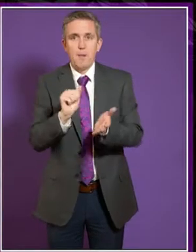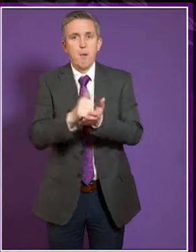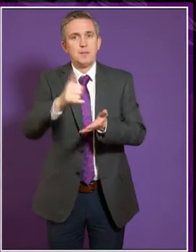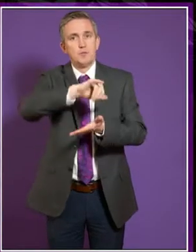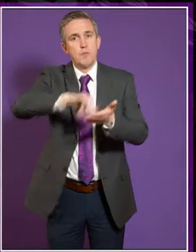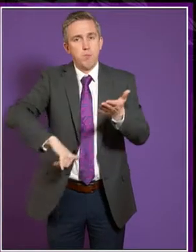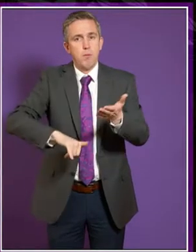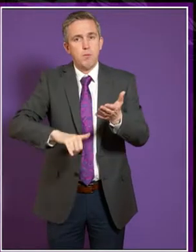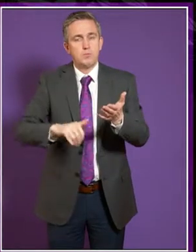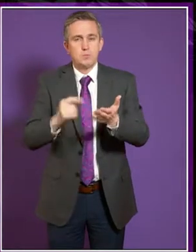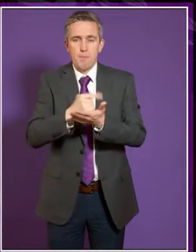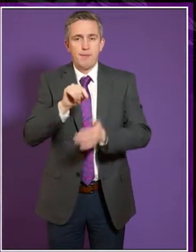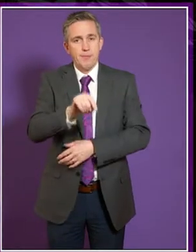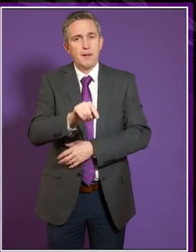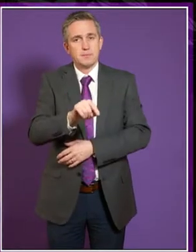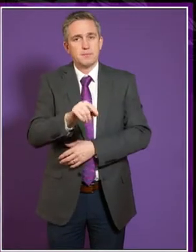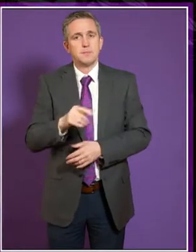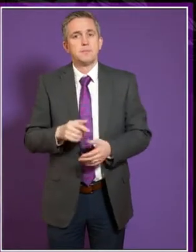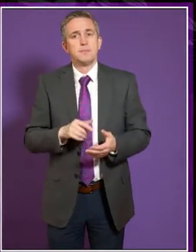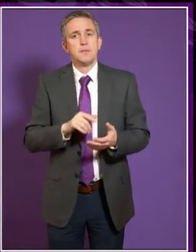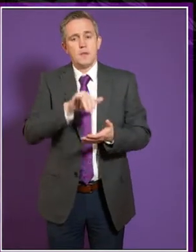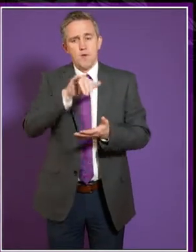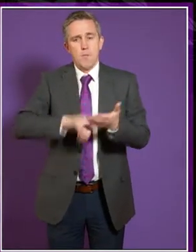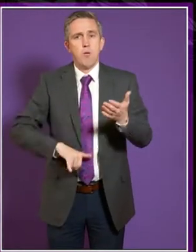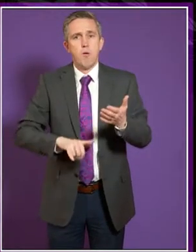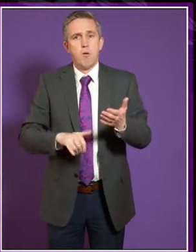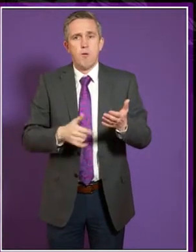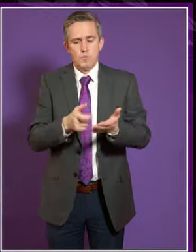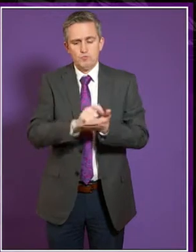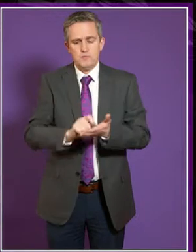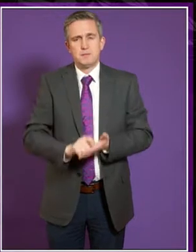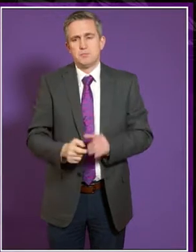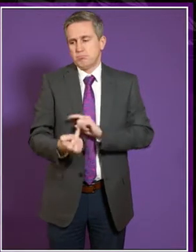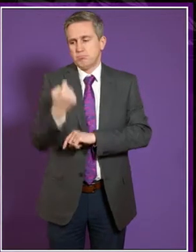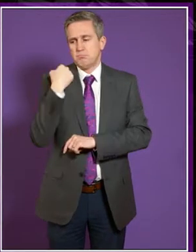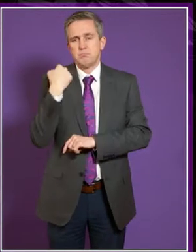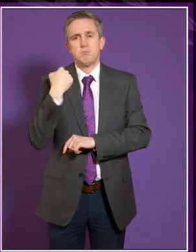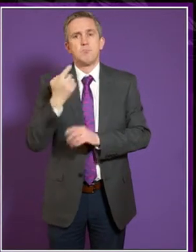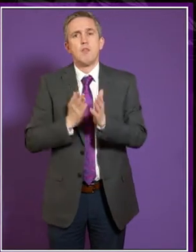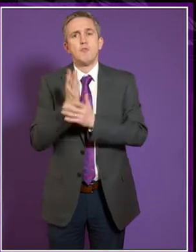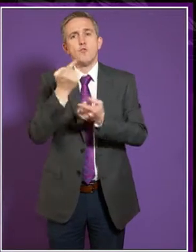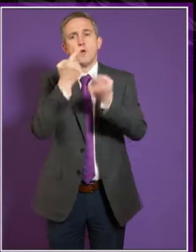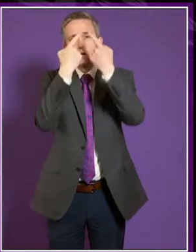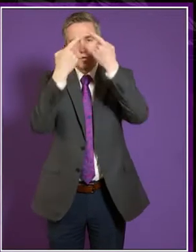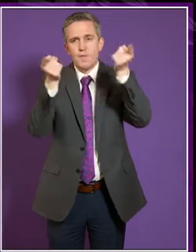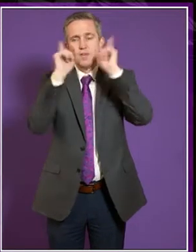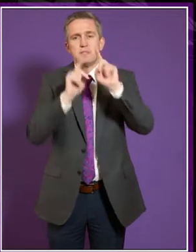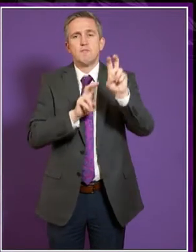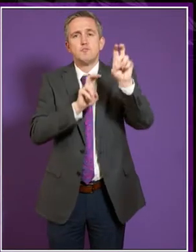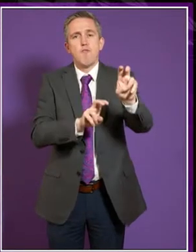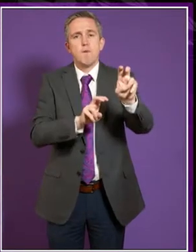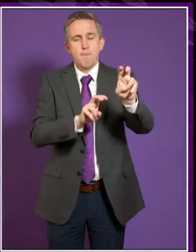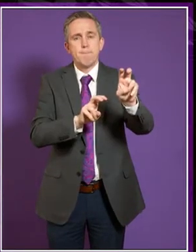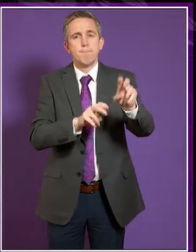which was a report that we'd commissioned some time ago from the University of Durham, and they were looking at